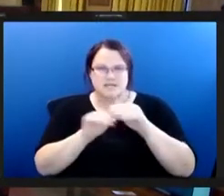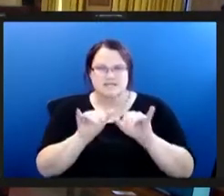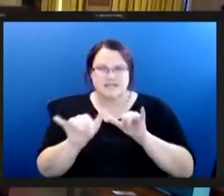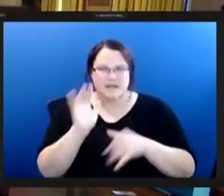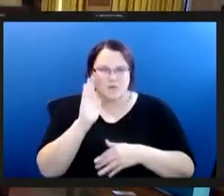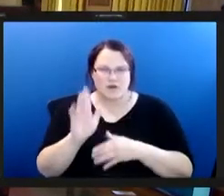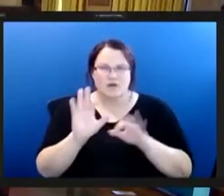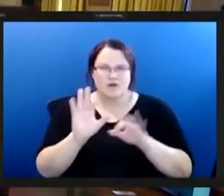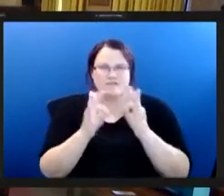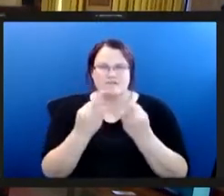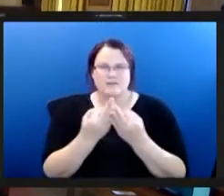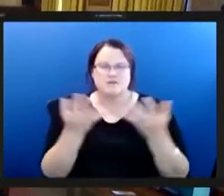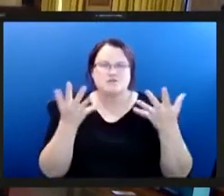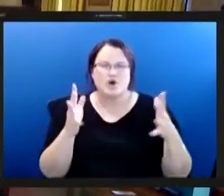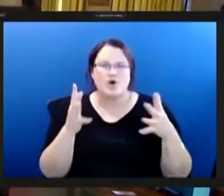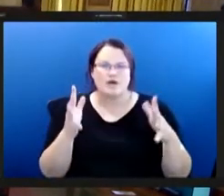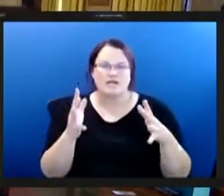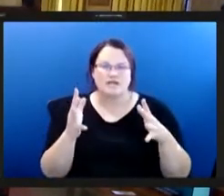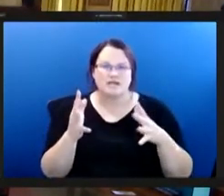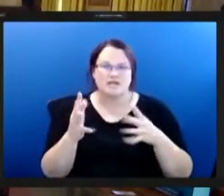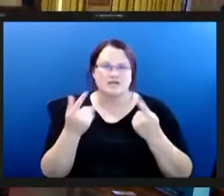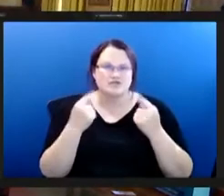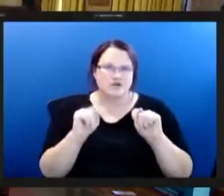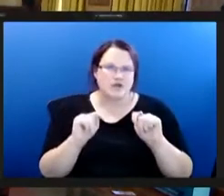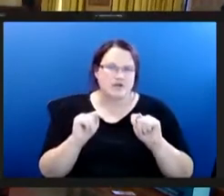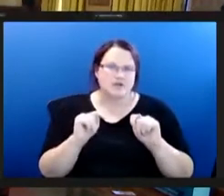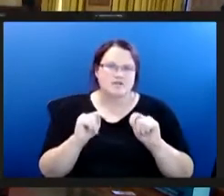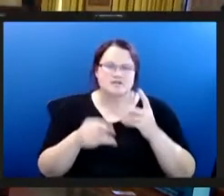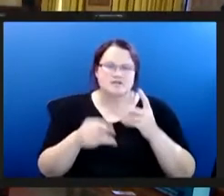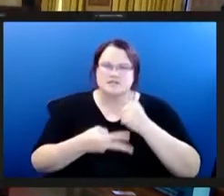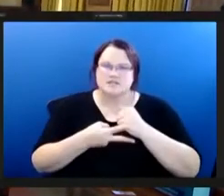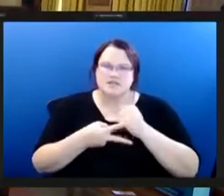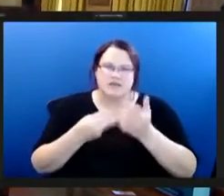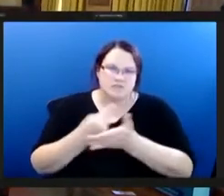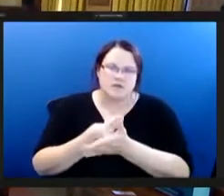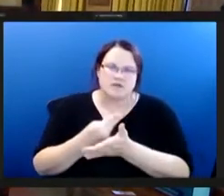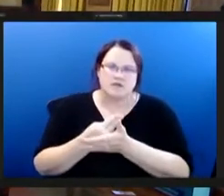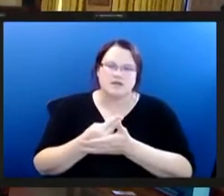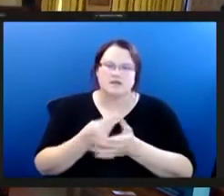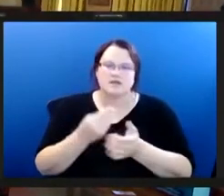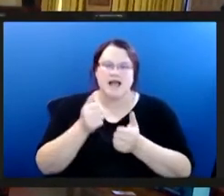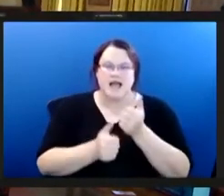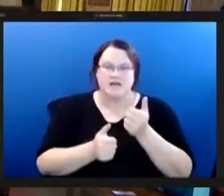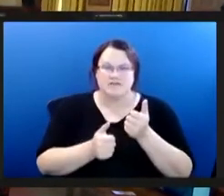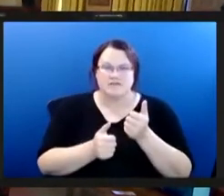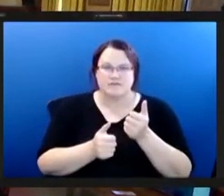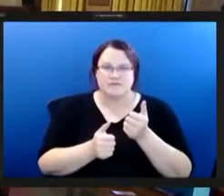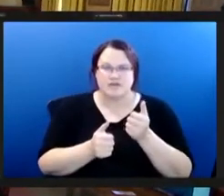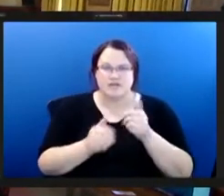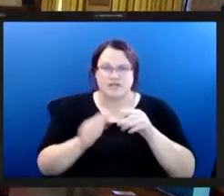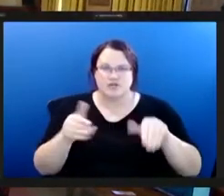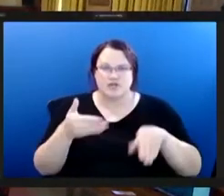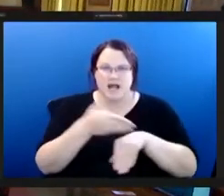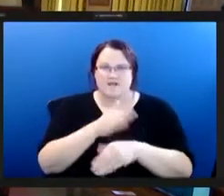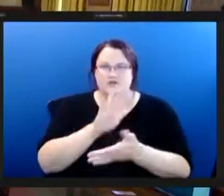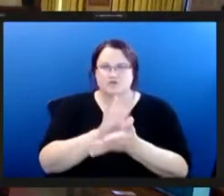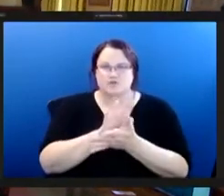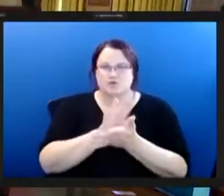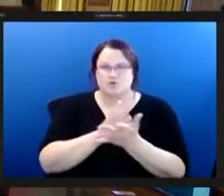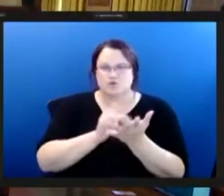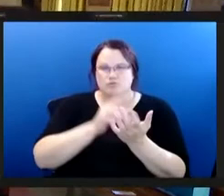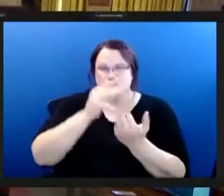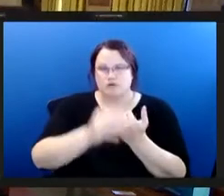families are already stretching their dollars to the max um every single child enrolled in our after school program currently